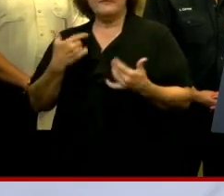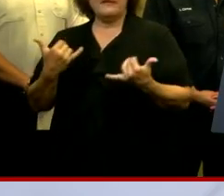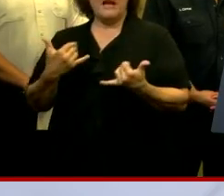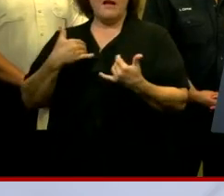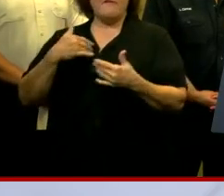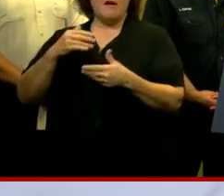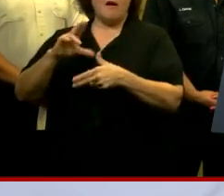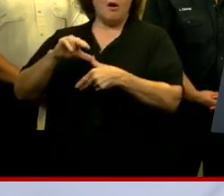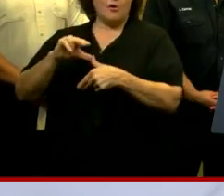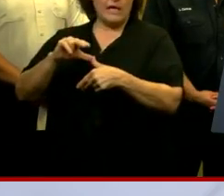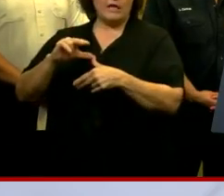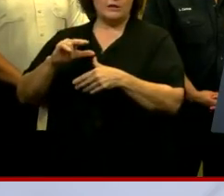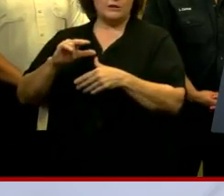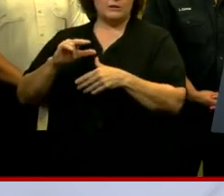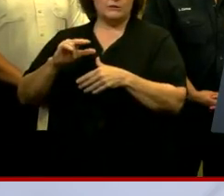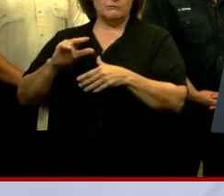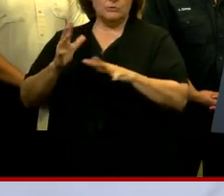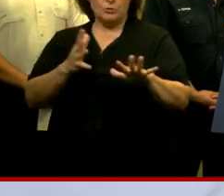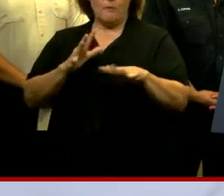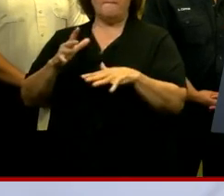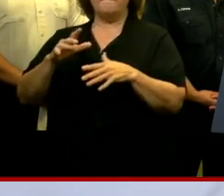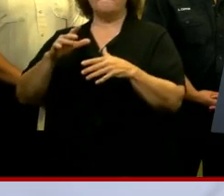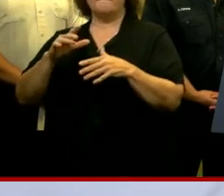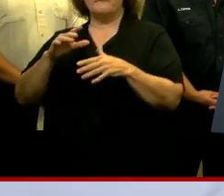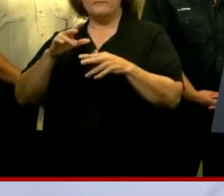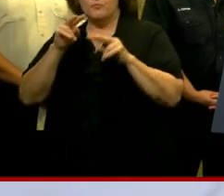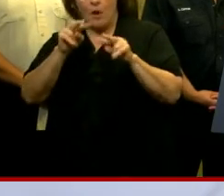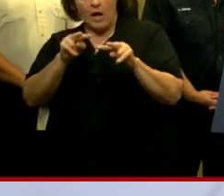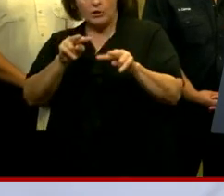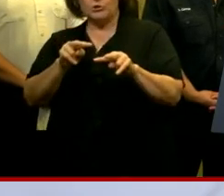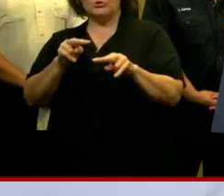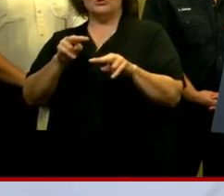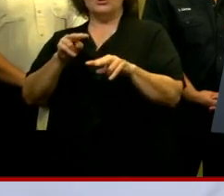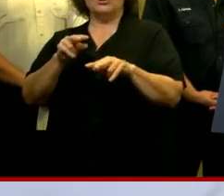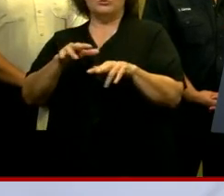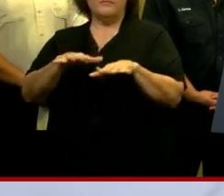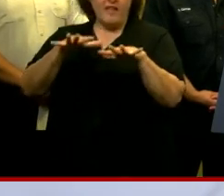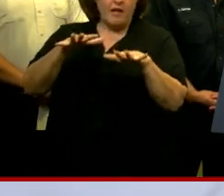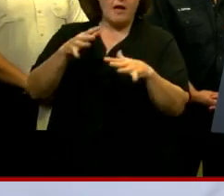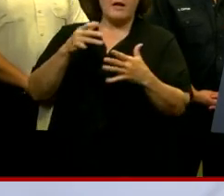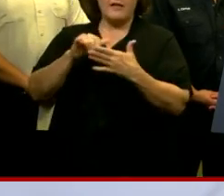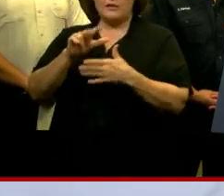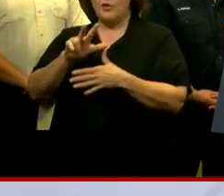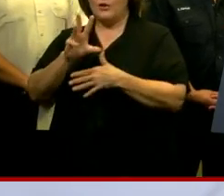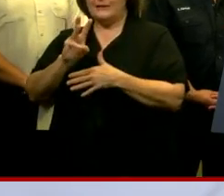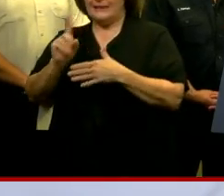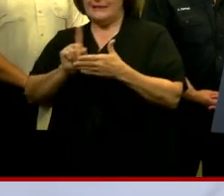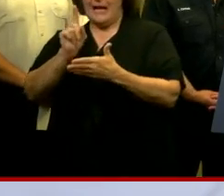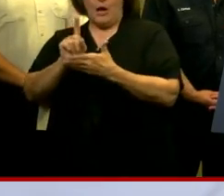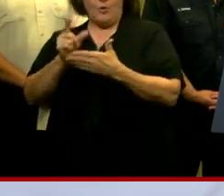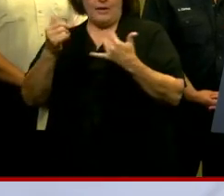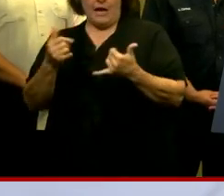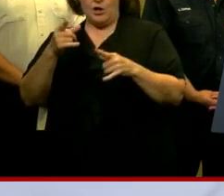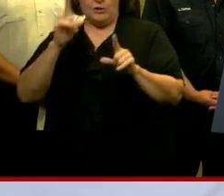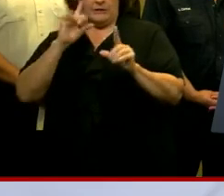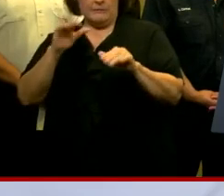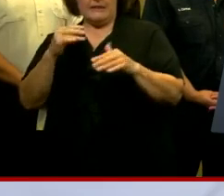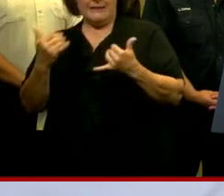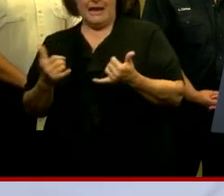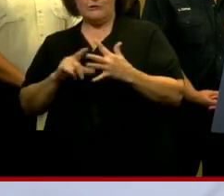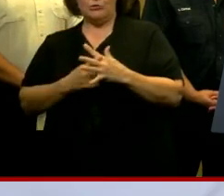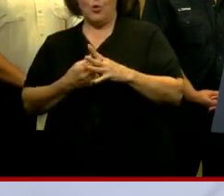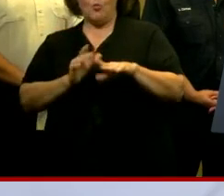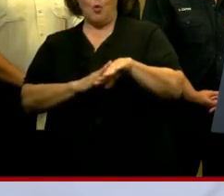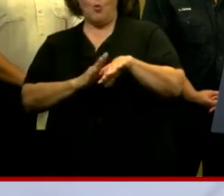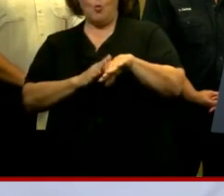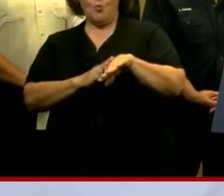surge and flash flooding watches up right now. They came up last night. That's the 36 hour mark. You can anticipate warnings coming